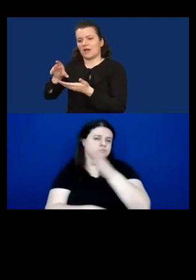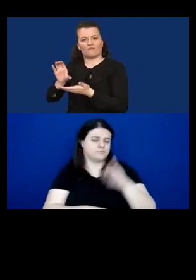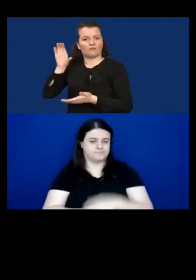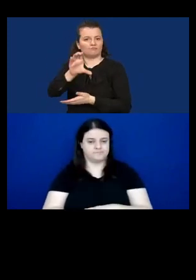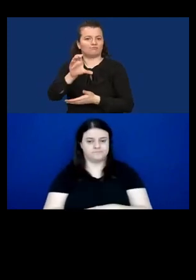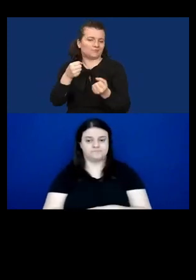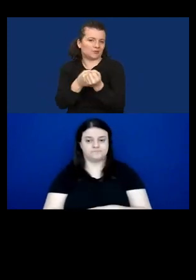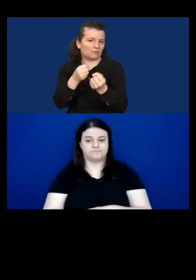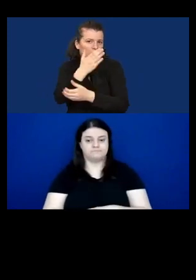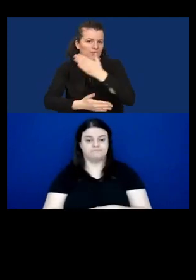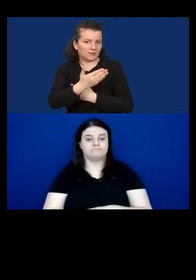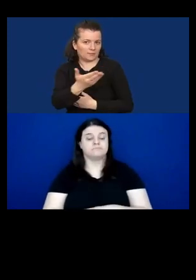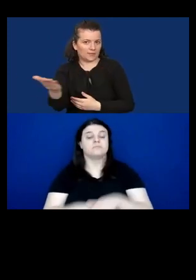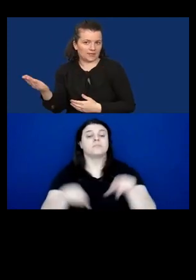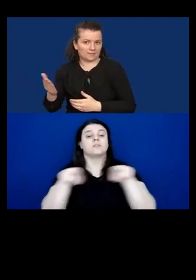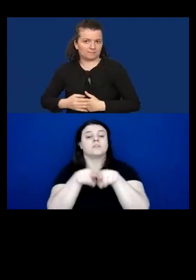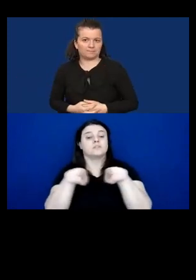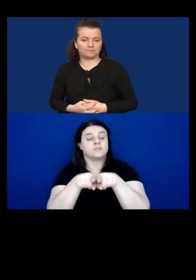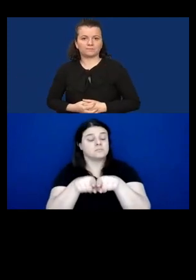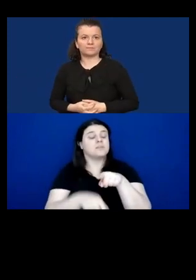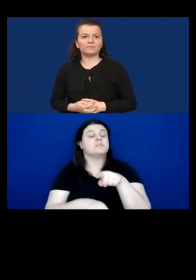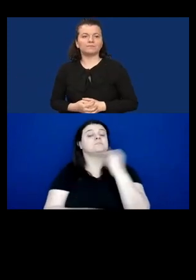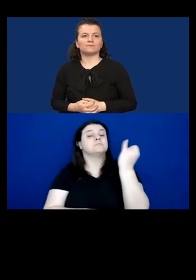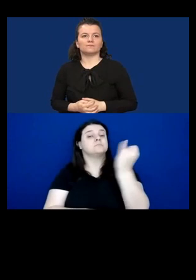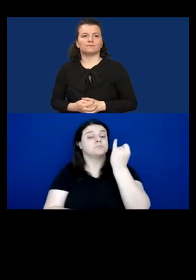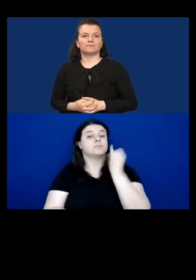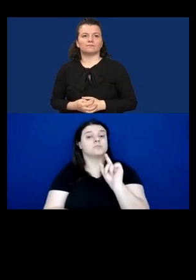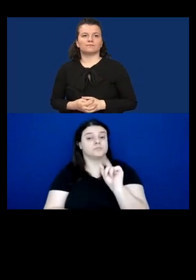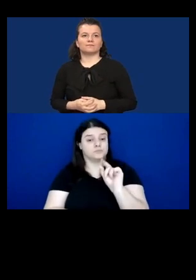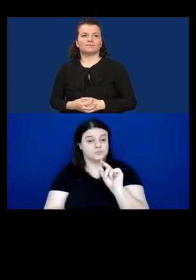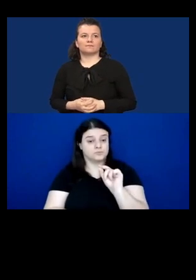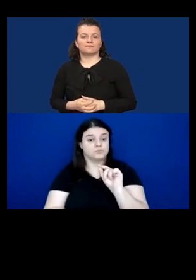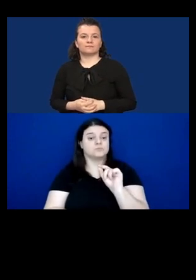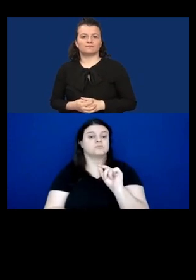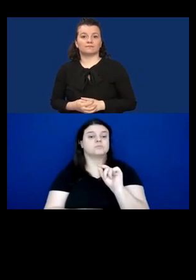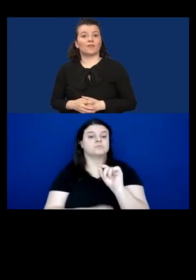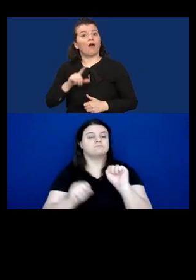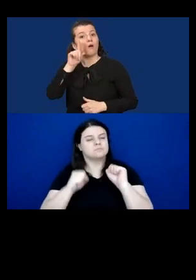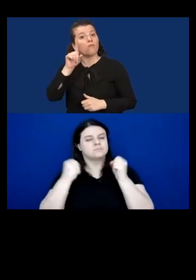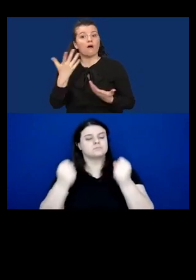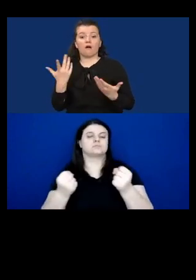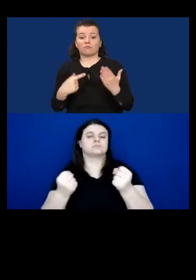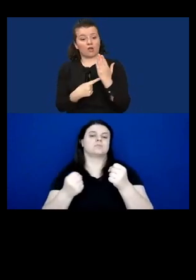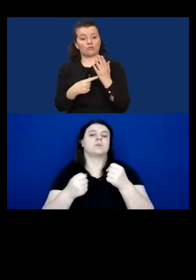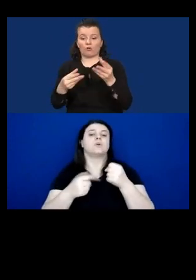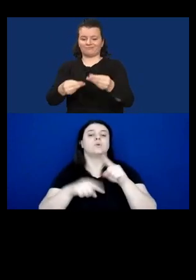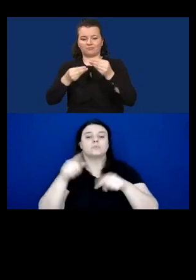It is equally important to strengthen the skills of the potential users.